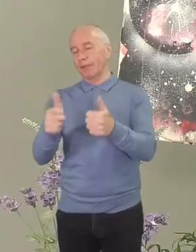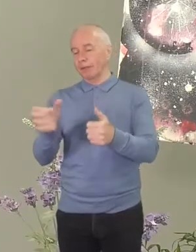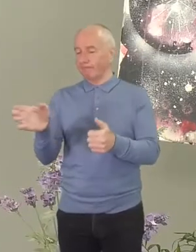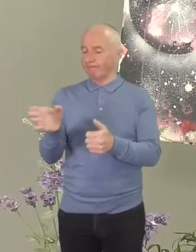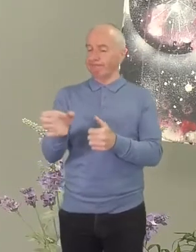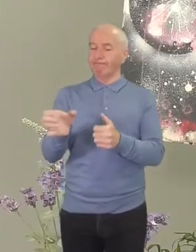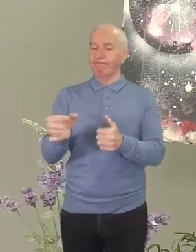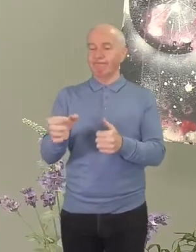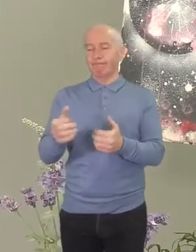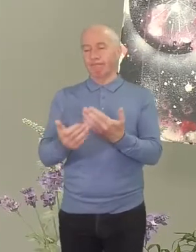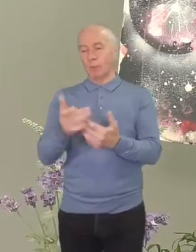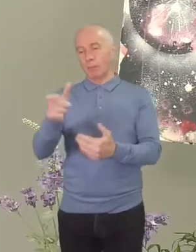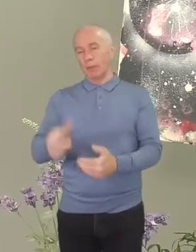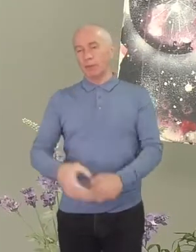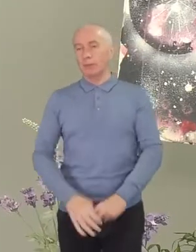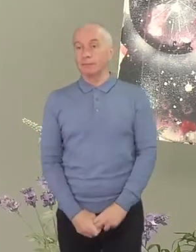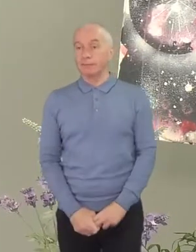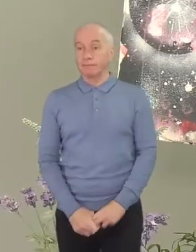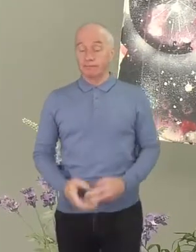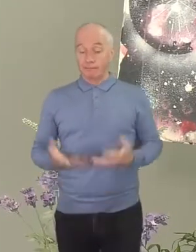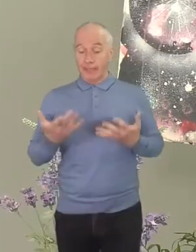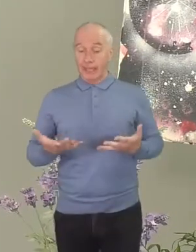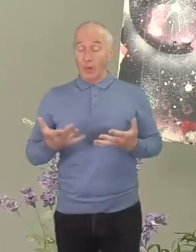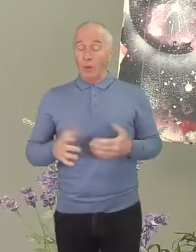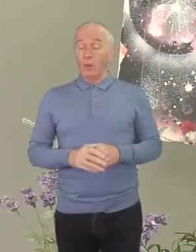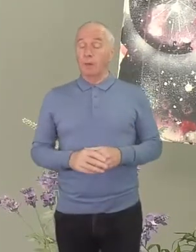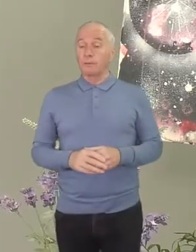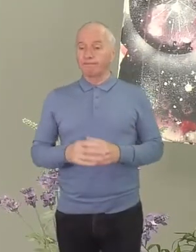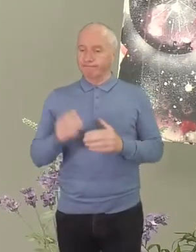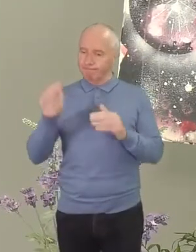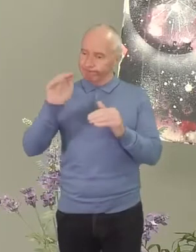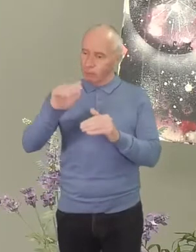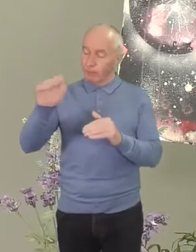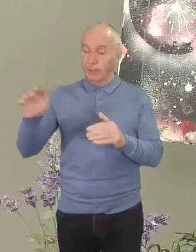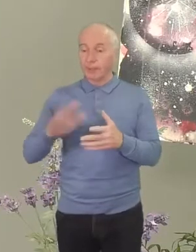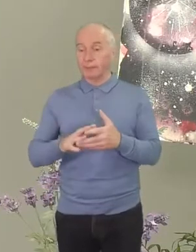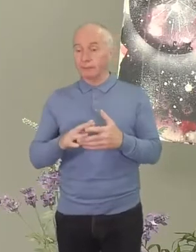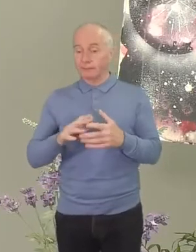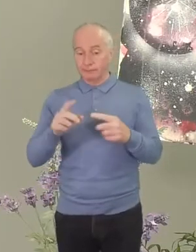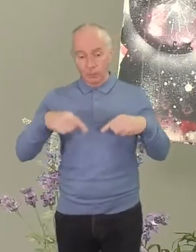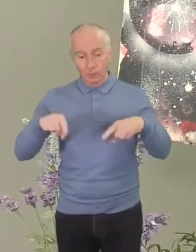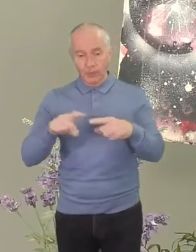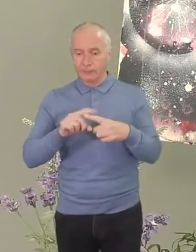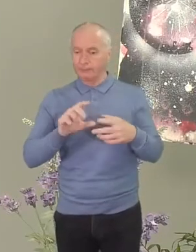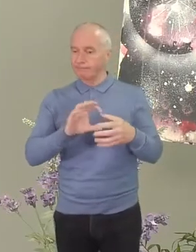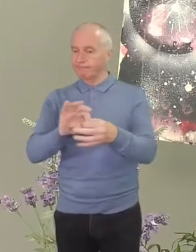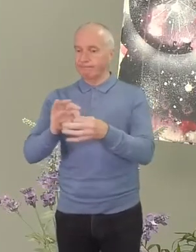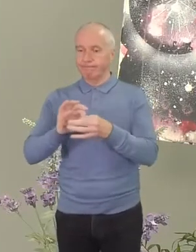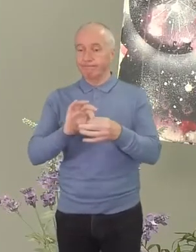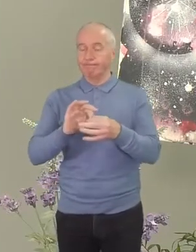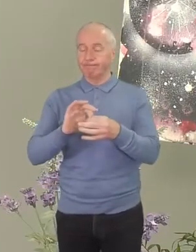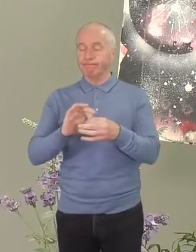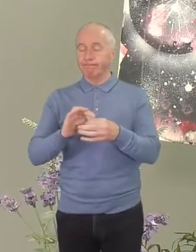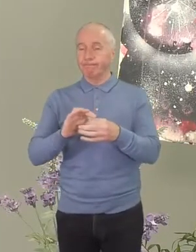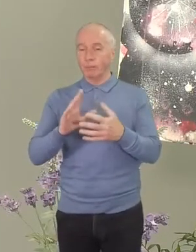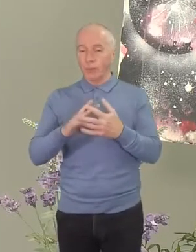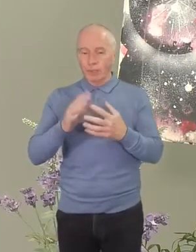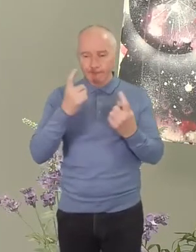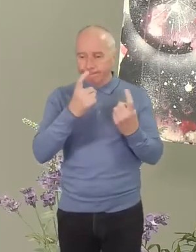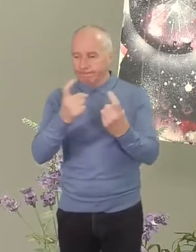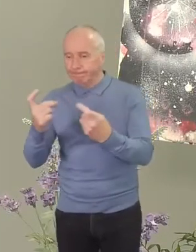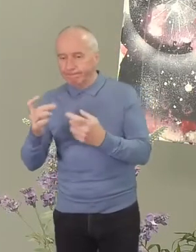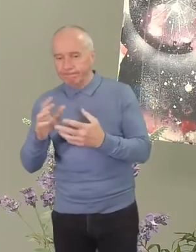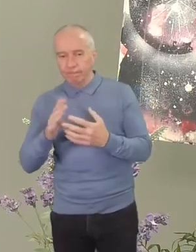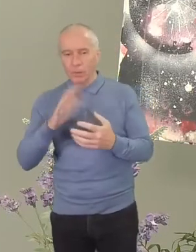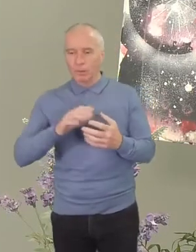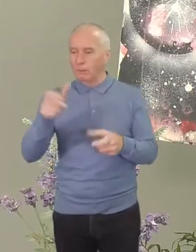While I'm online here and speaking to you, can I just remind you that as a union, we're often looking for people who can serve